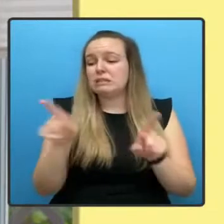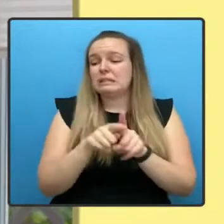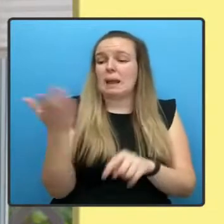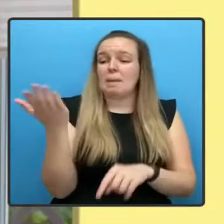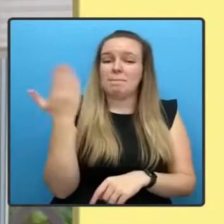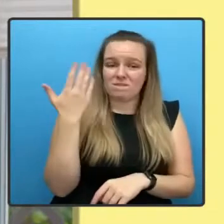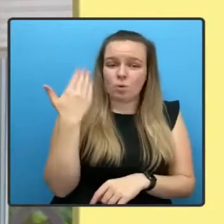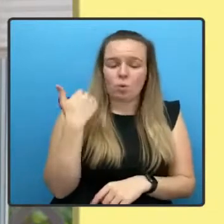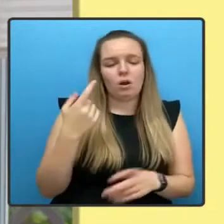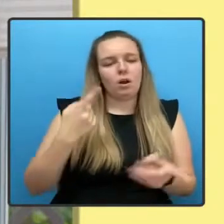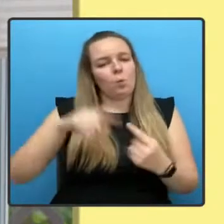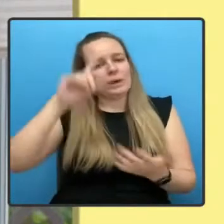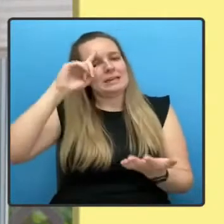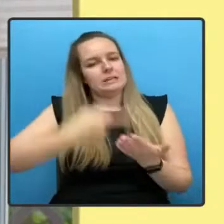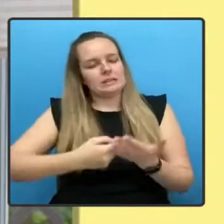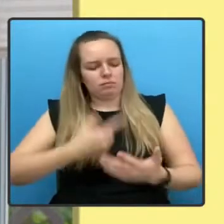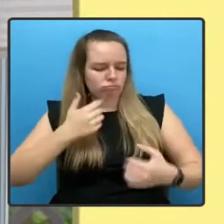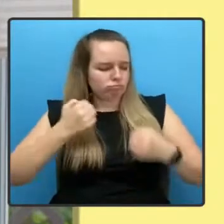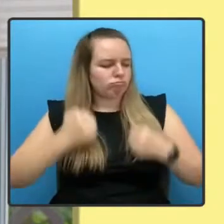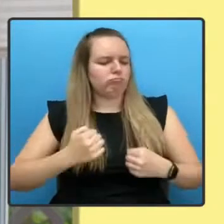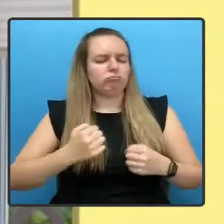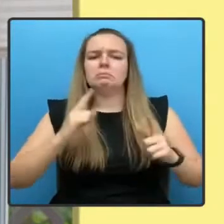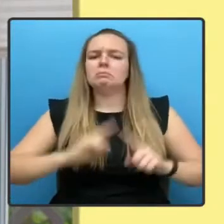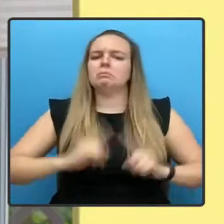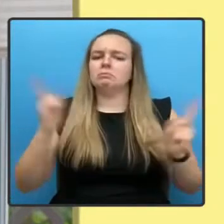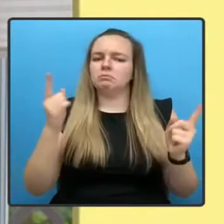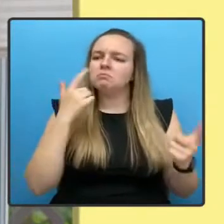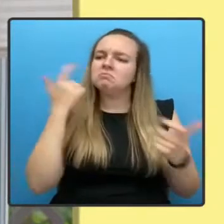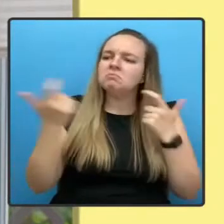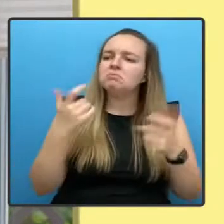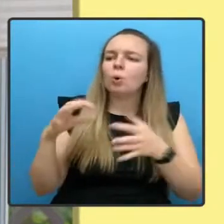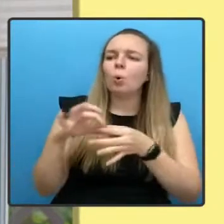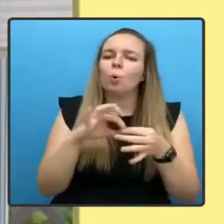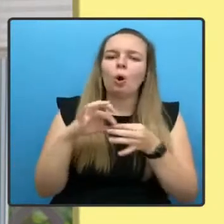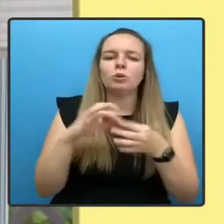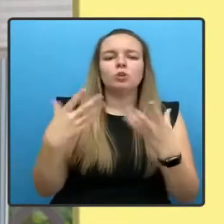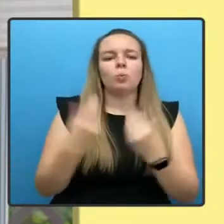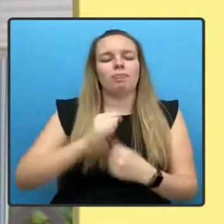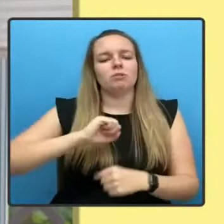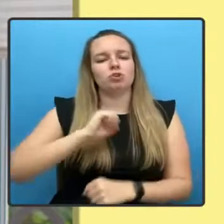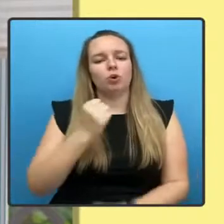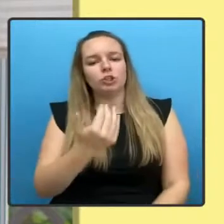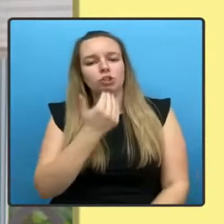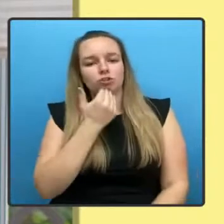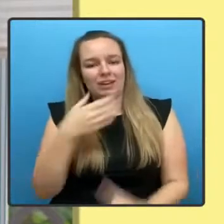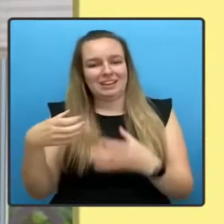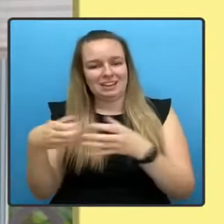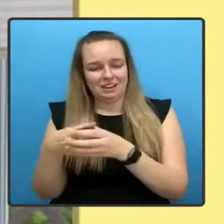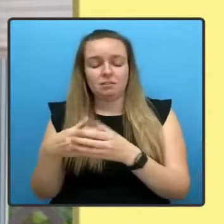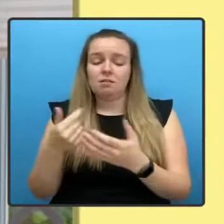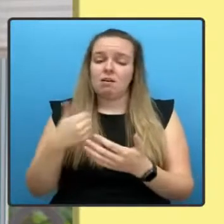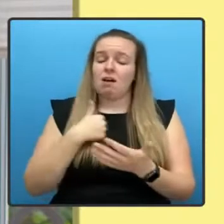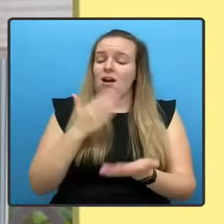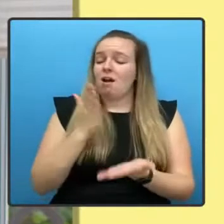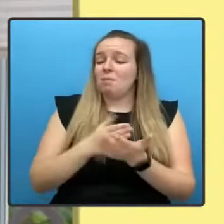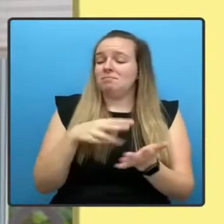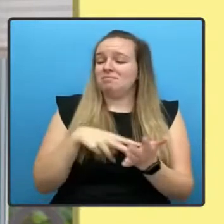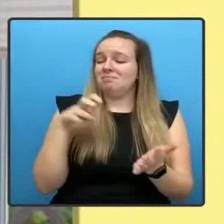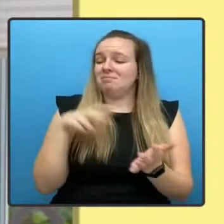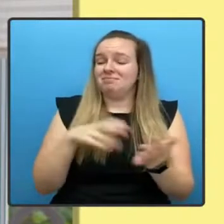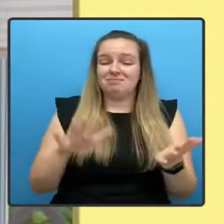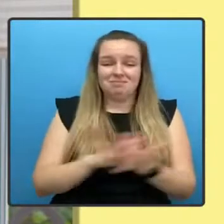bolder and seek cooperation with the Scottish Greens. I am delighted that we were able to reach an agreement.